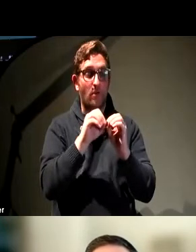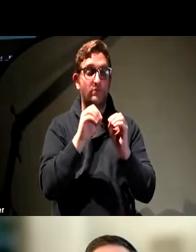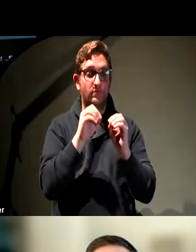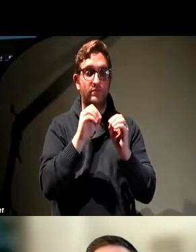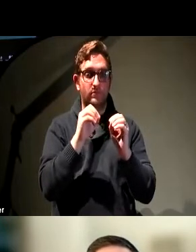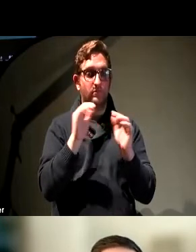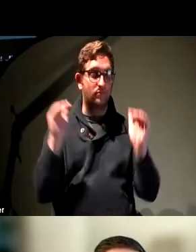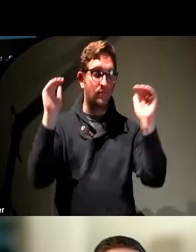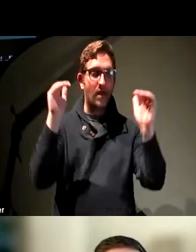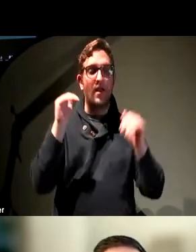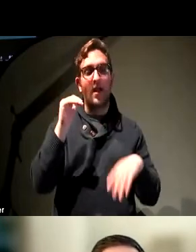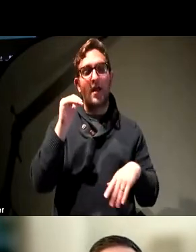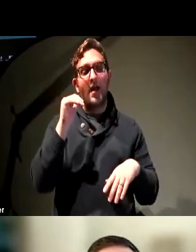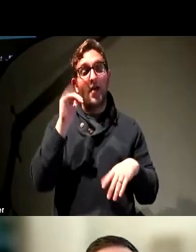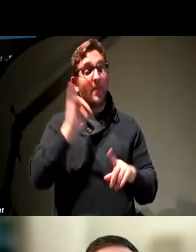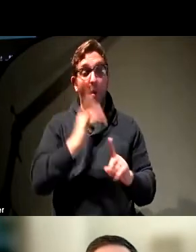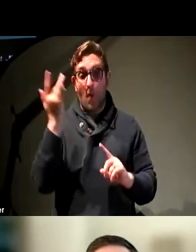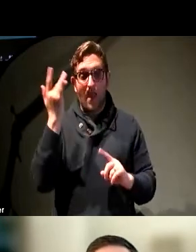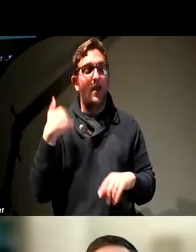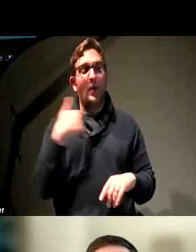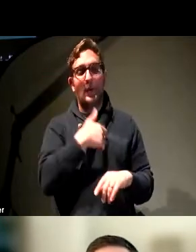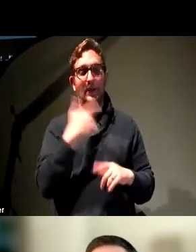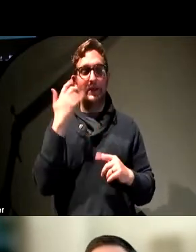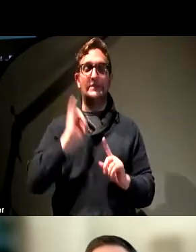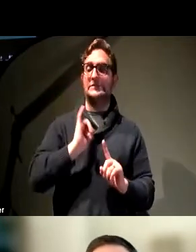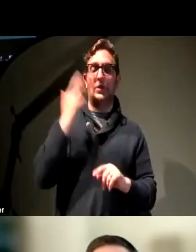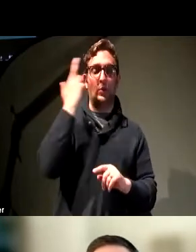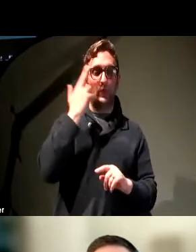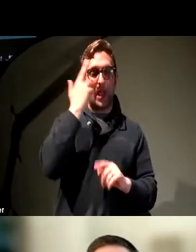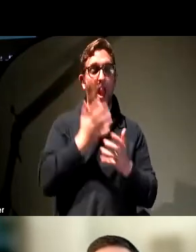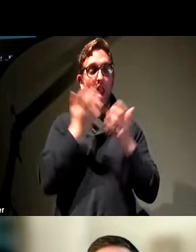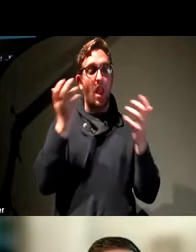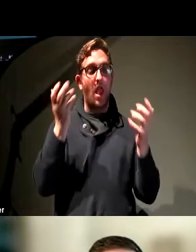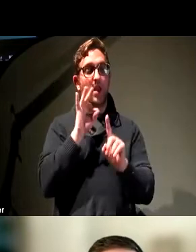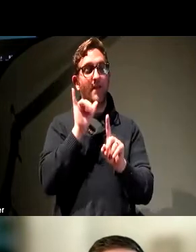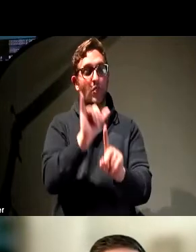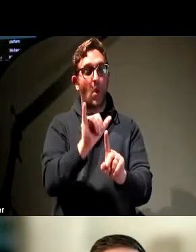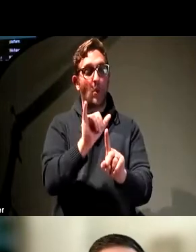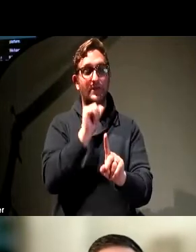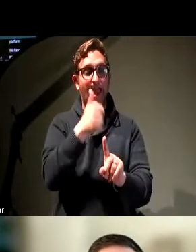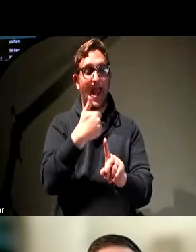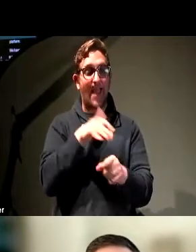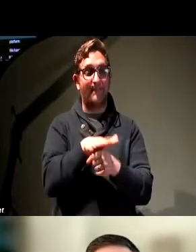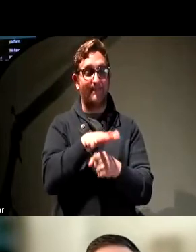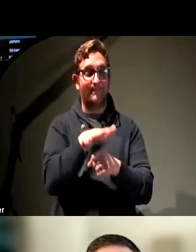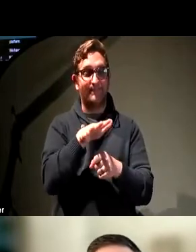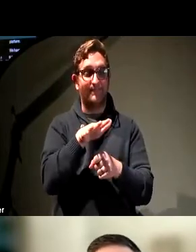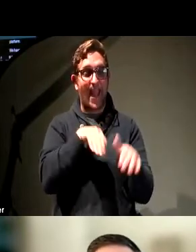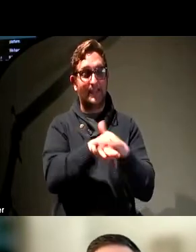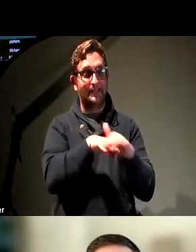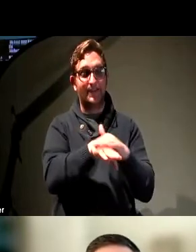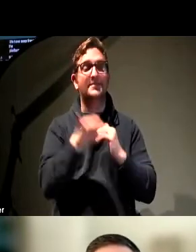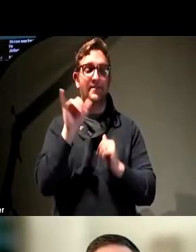platforms. And that's come because we've realized that a lot of these platforms are lacking. This has happened because a lot of organizations